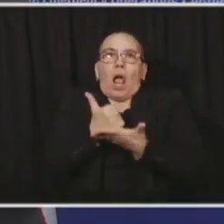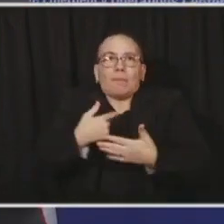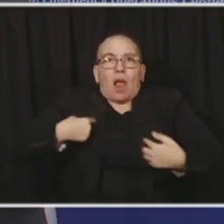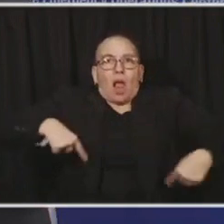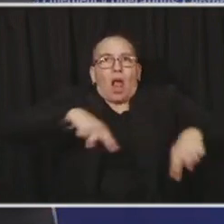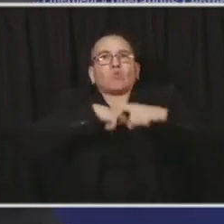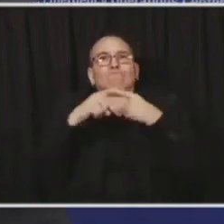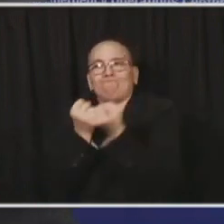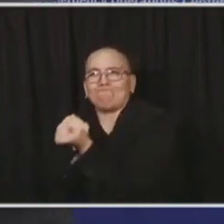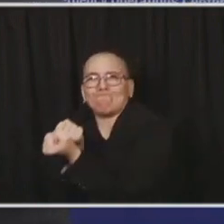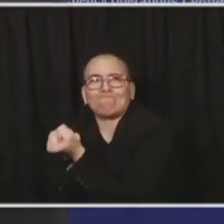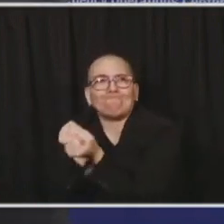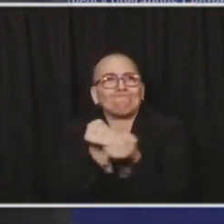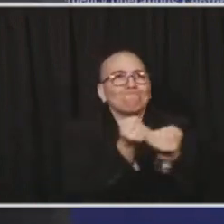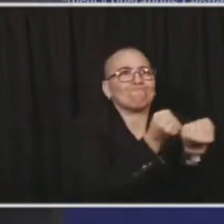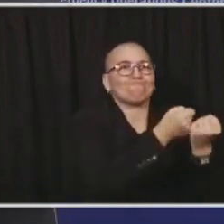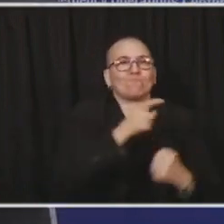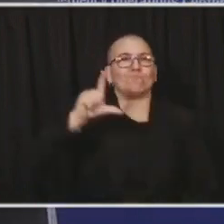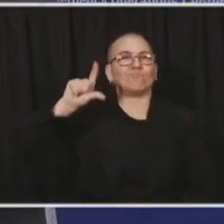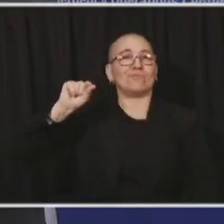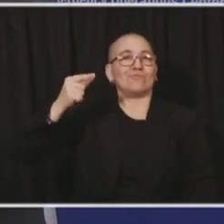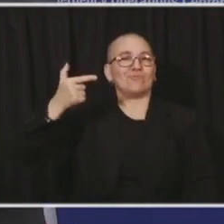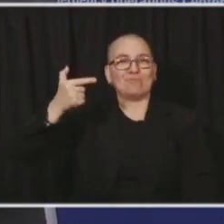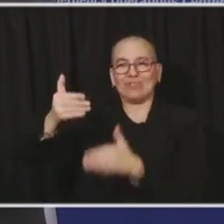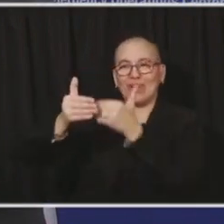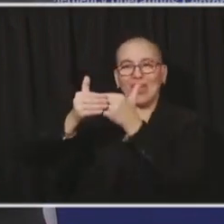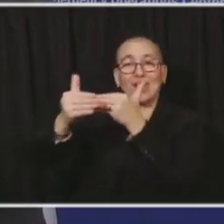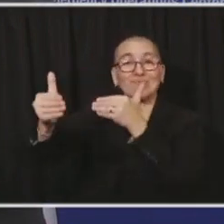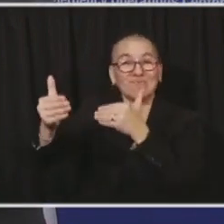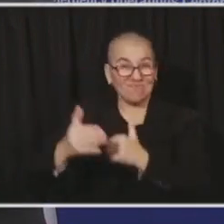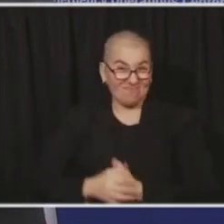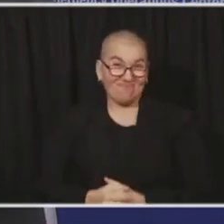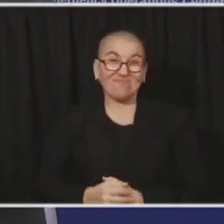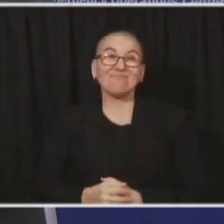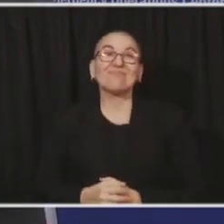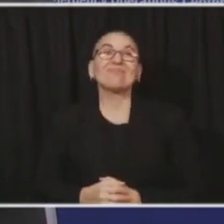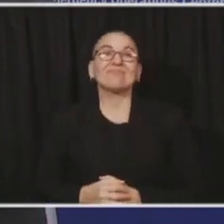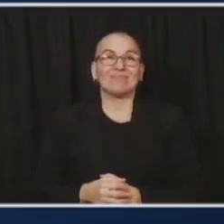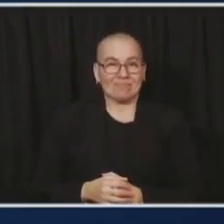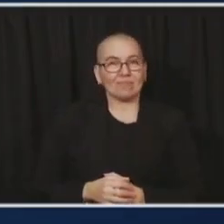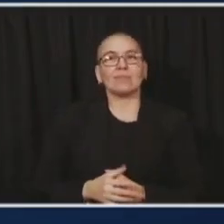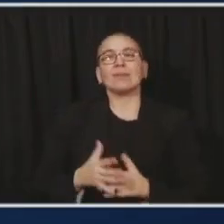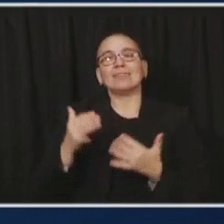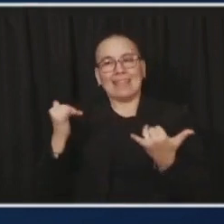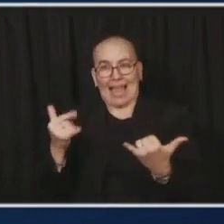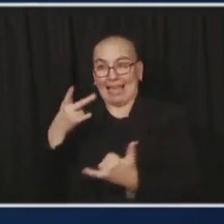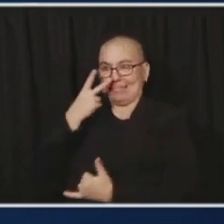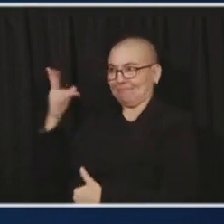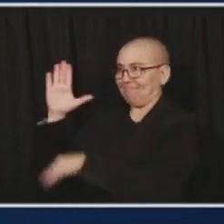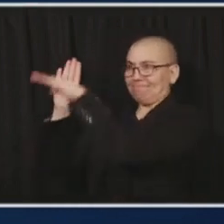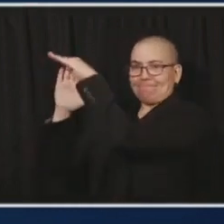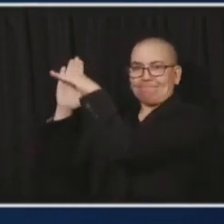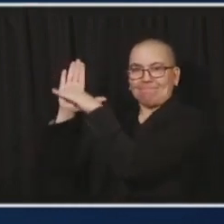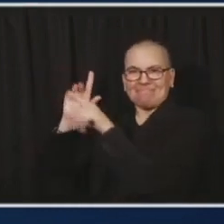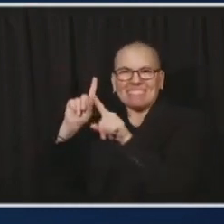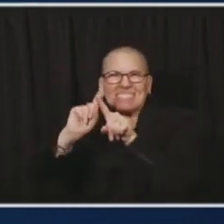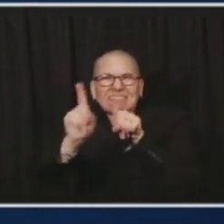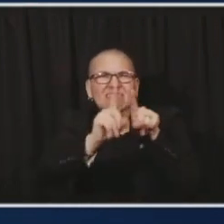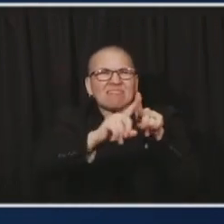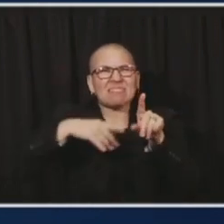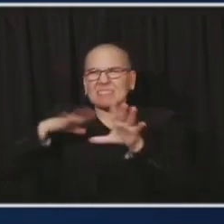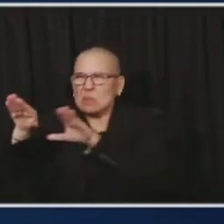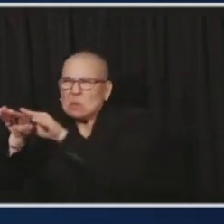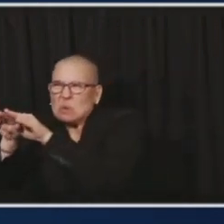So we're keeping the hand on the dial. I'm asking you, we're not out of the woods. You still need to do those basic things. And the reason for it is we can't overwhelm the healthcare